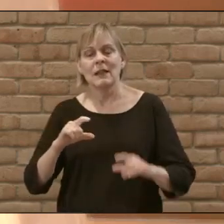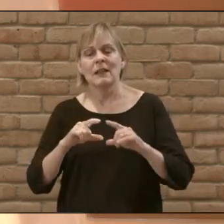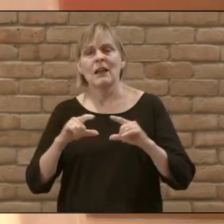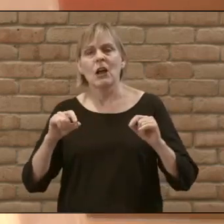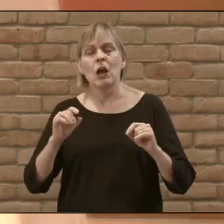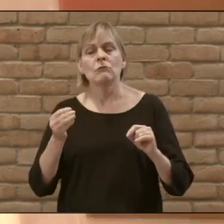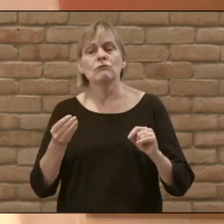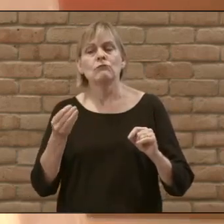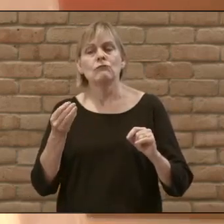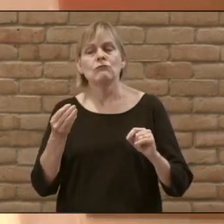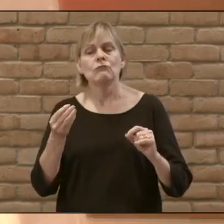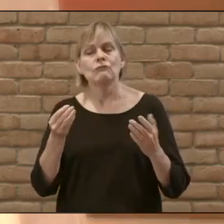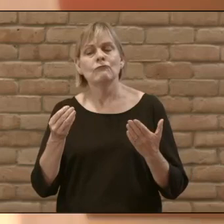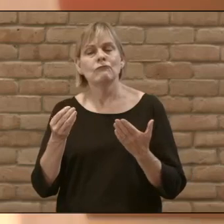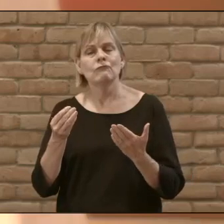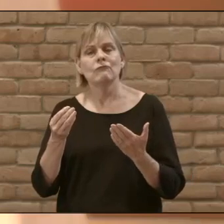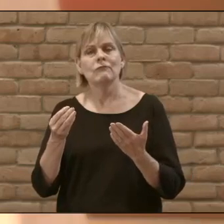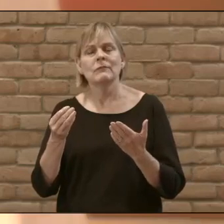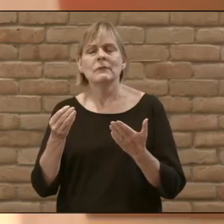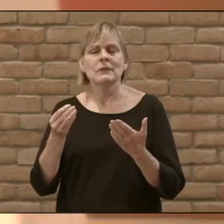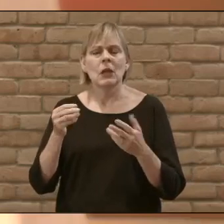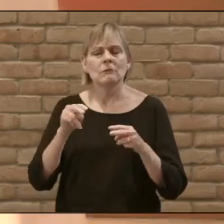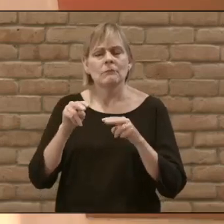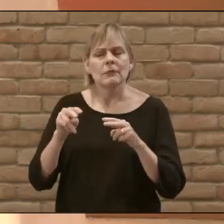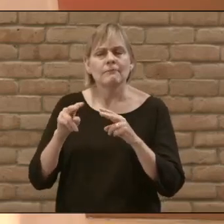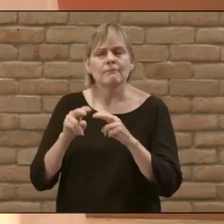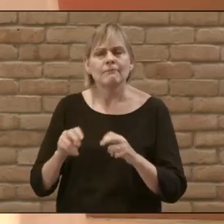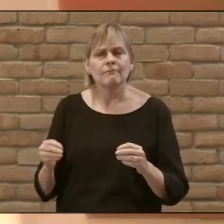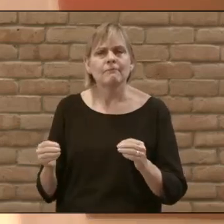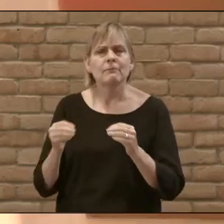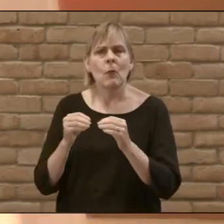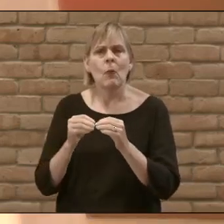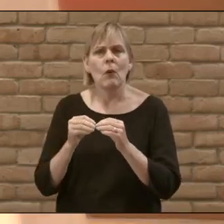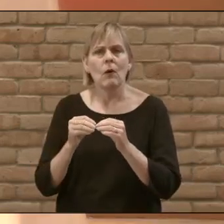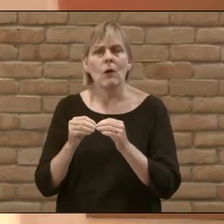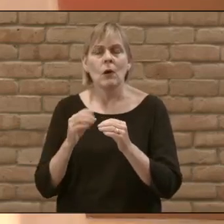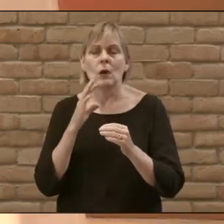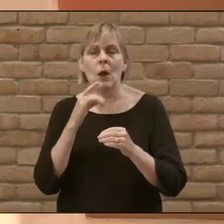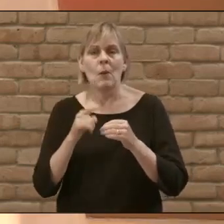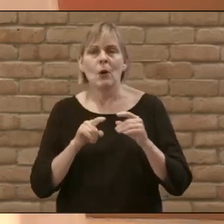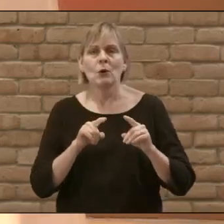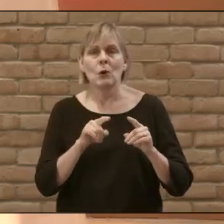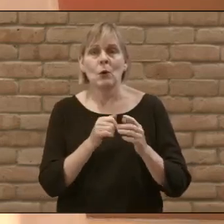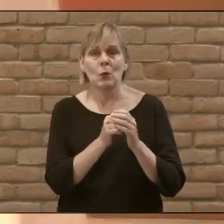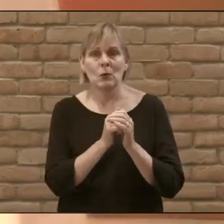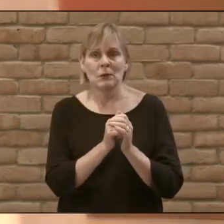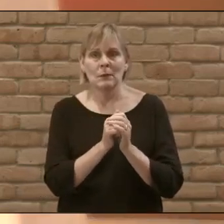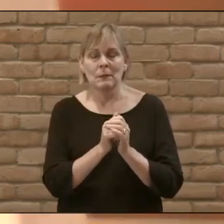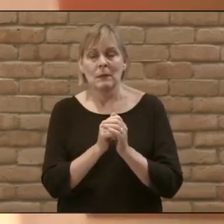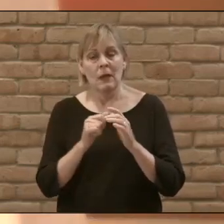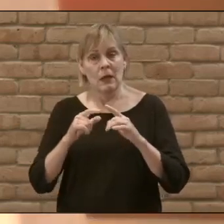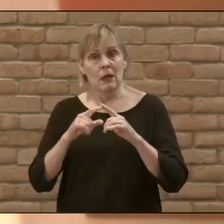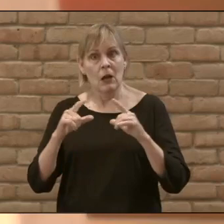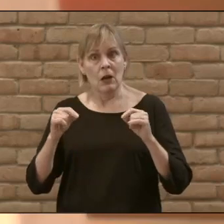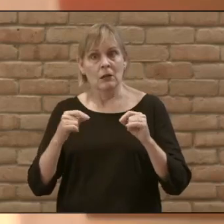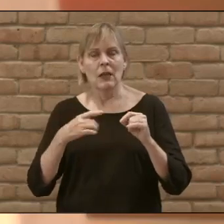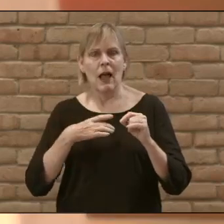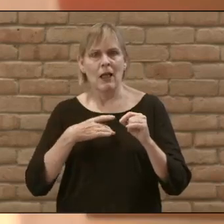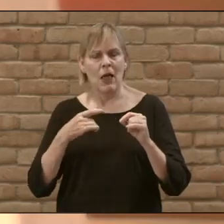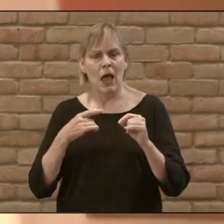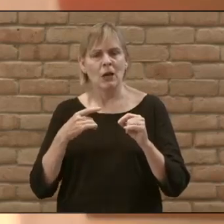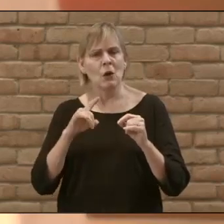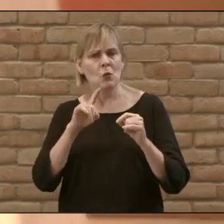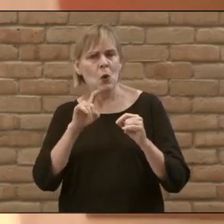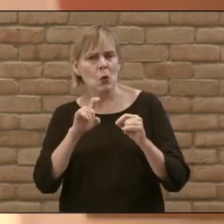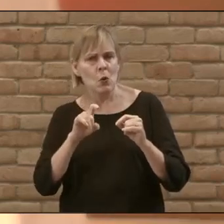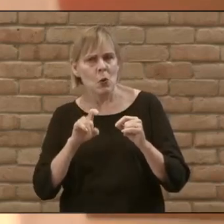way for you to go deeper with what we talk about in worship. And what I love about the Scripture card are the prompts on